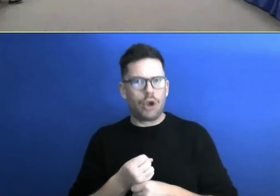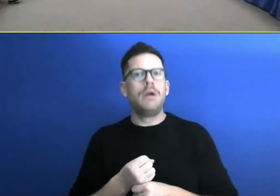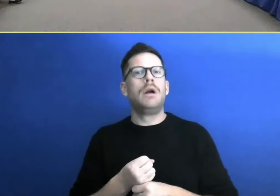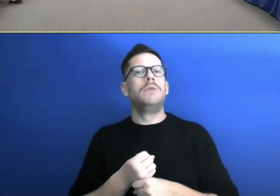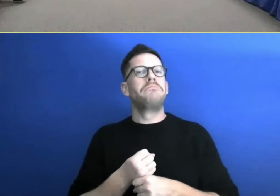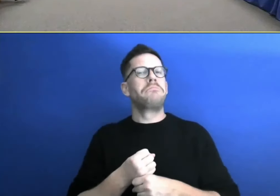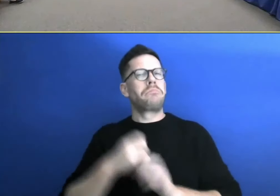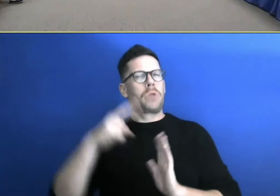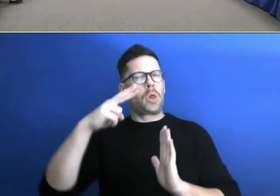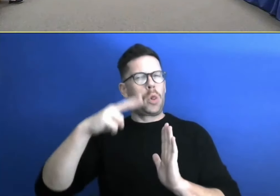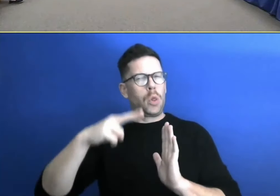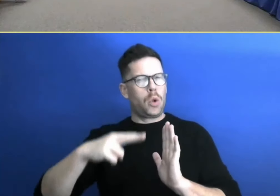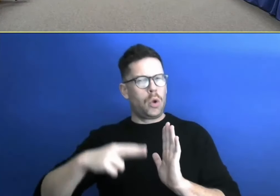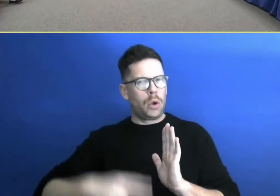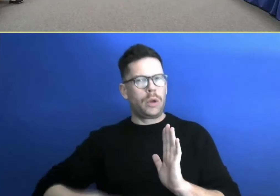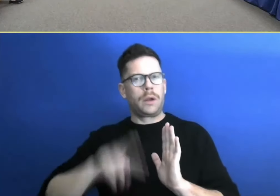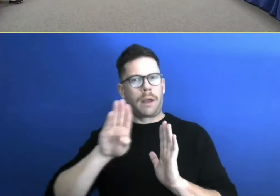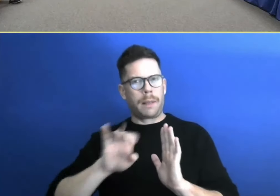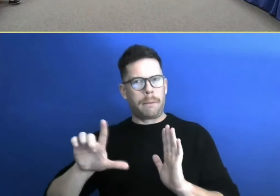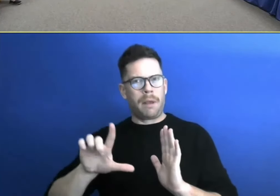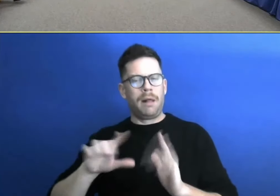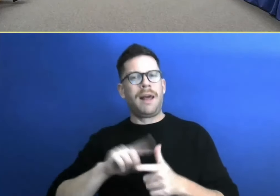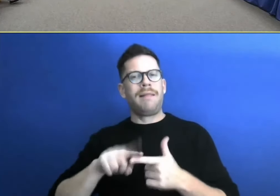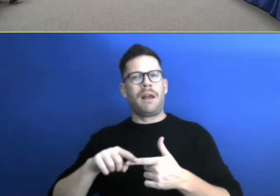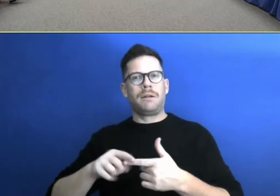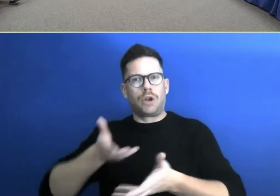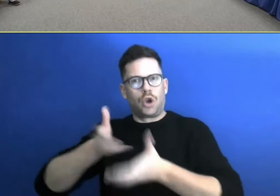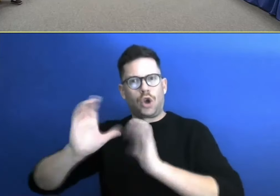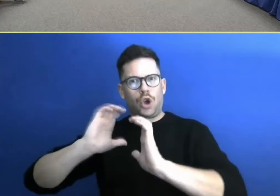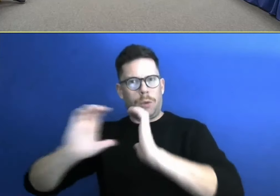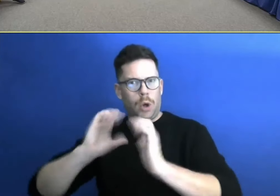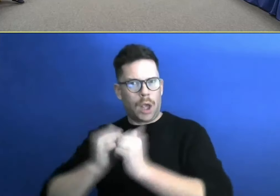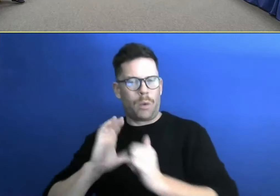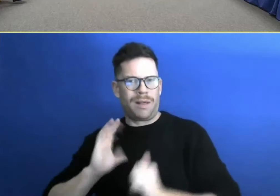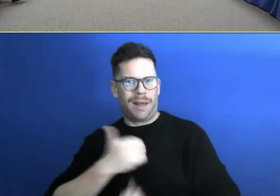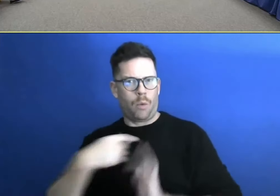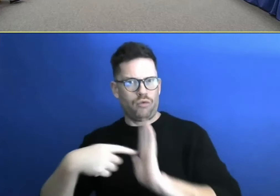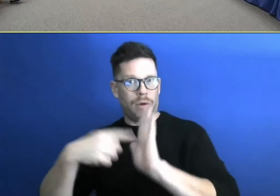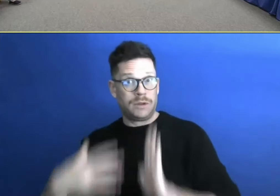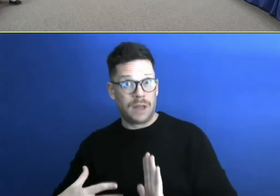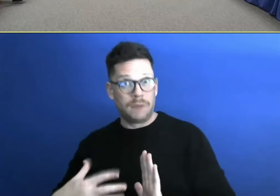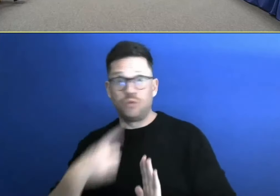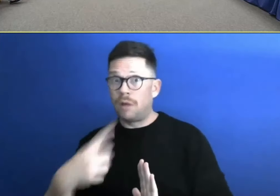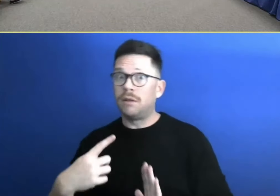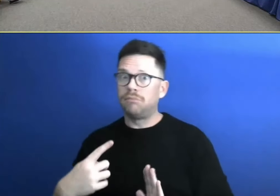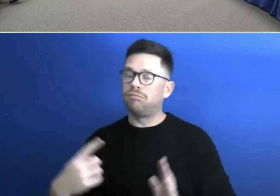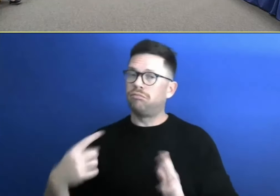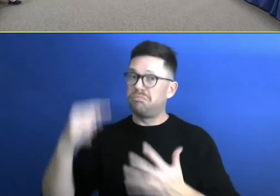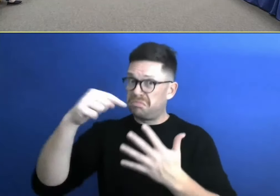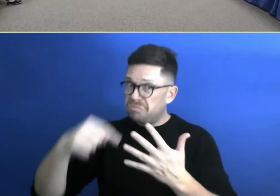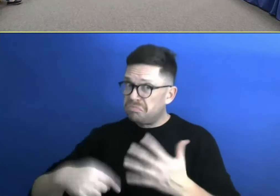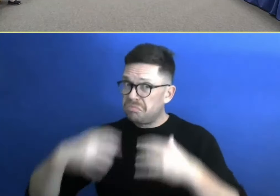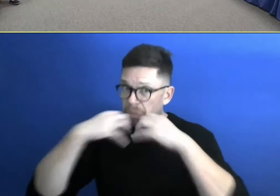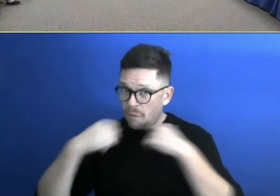stuff to all those owners and say, hey, here's, here's what we care about. Here's how you better vote if you want to vote. And quite honestly, too, I mean, at these